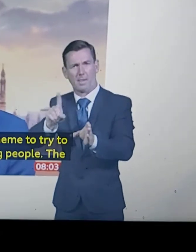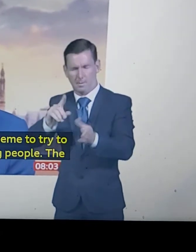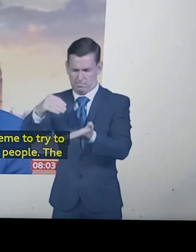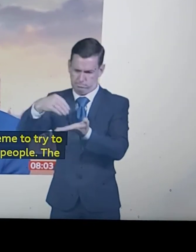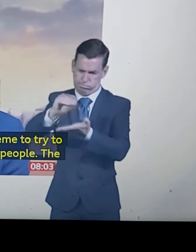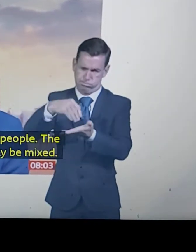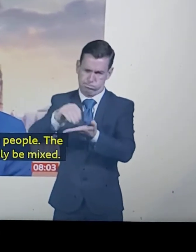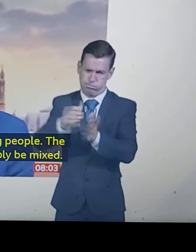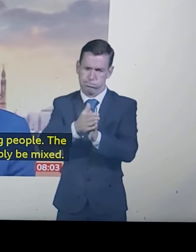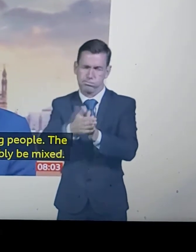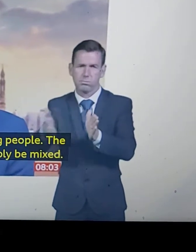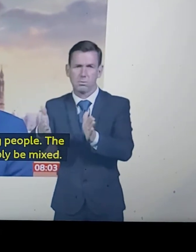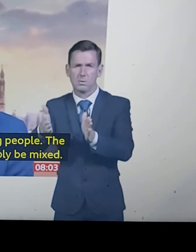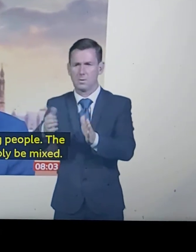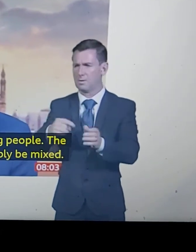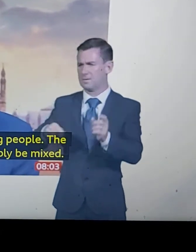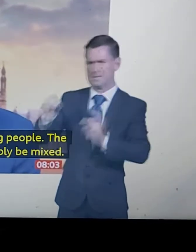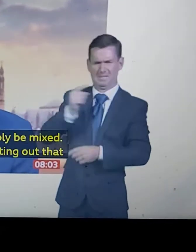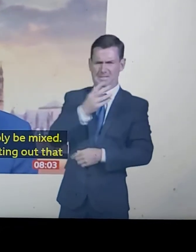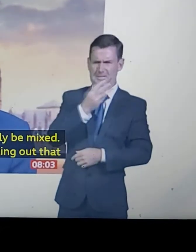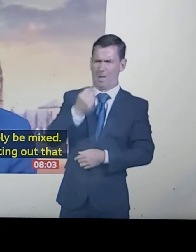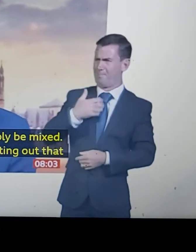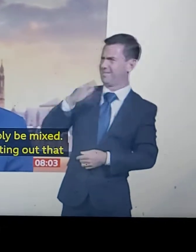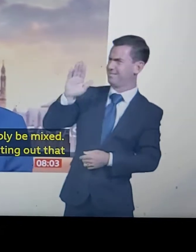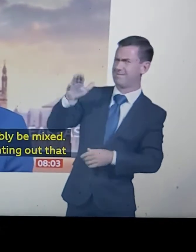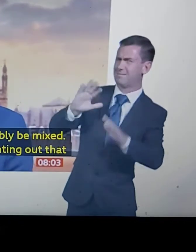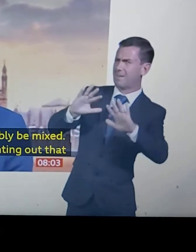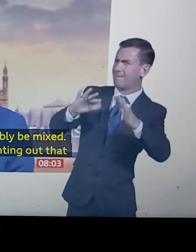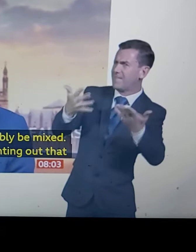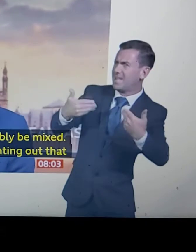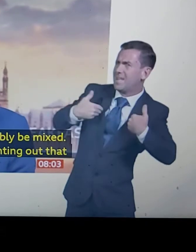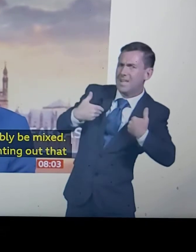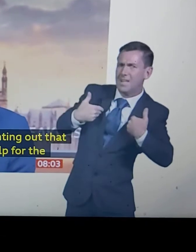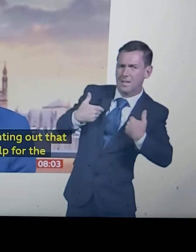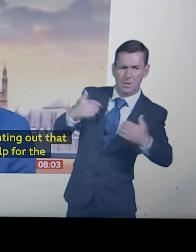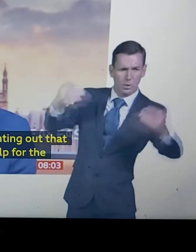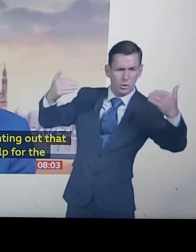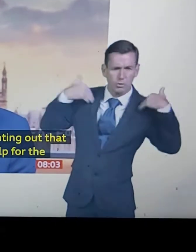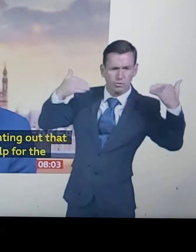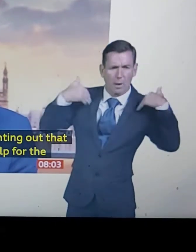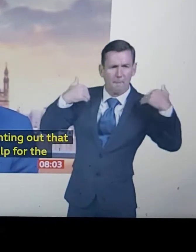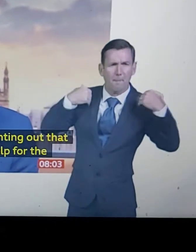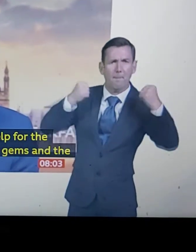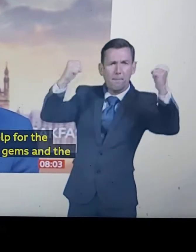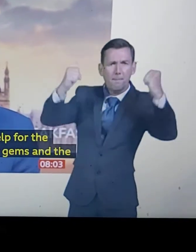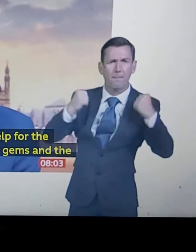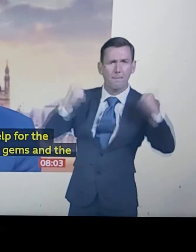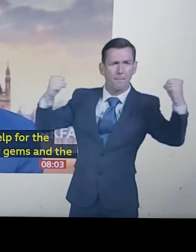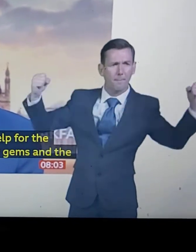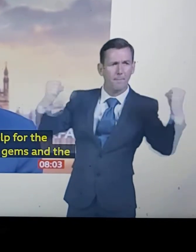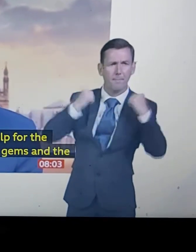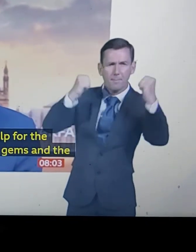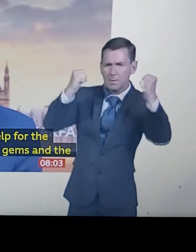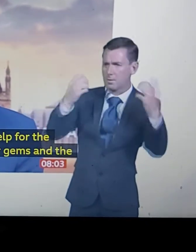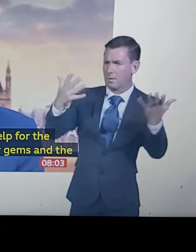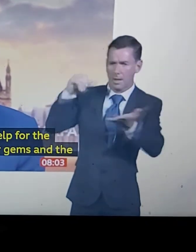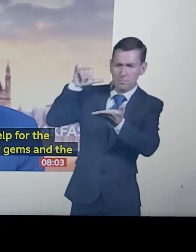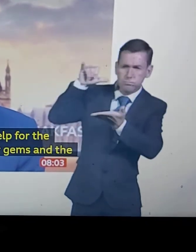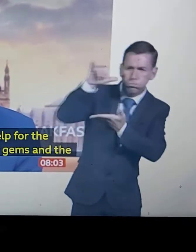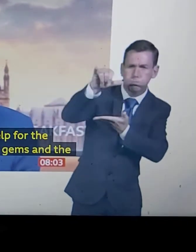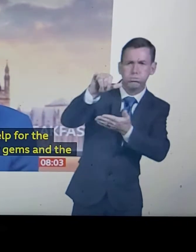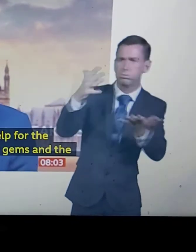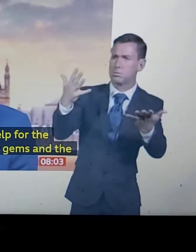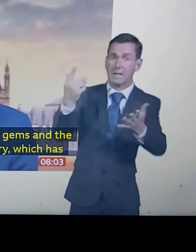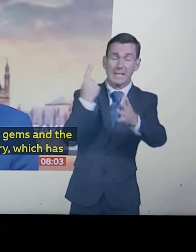help for the aviation industry, or gyms and the healthcare industry, which has suffered so greatly as well, and the self-employed and